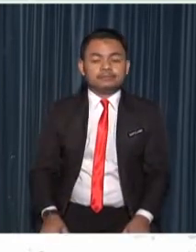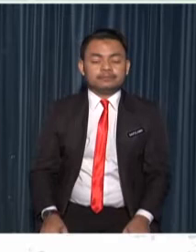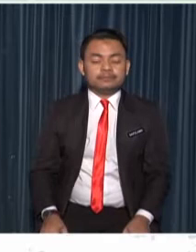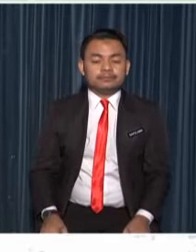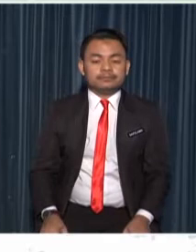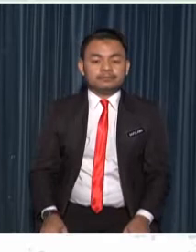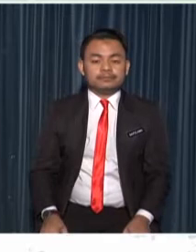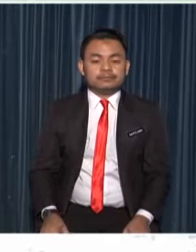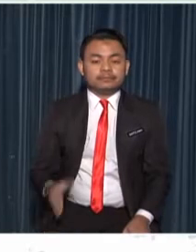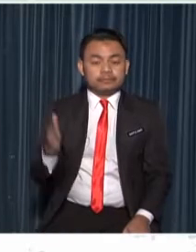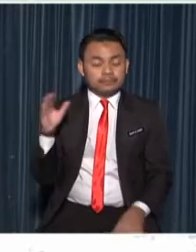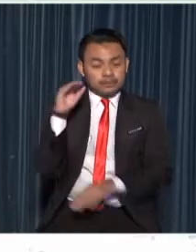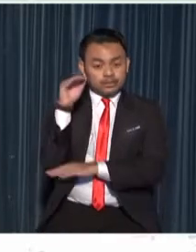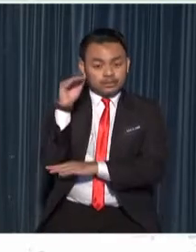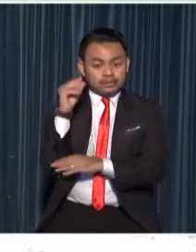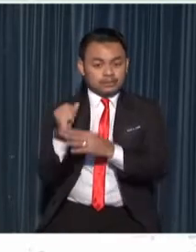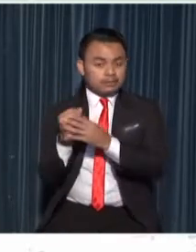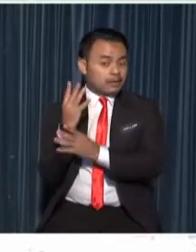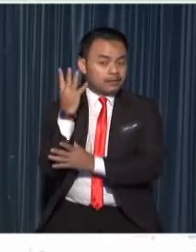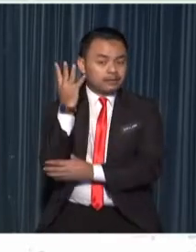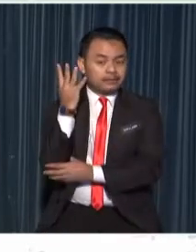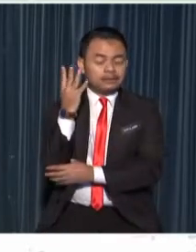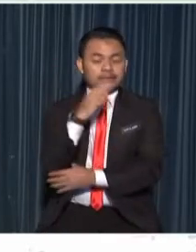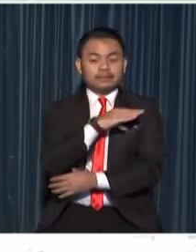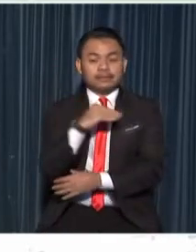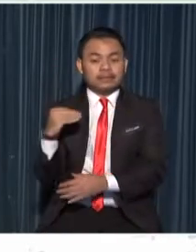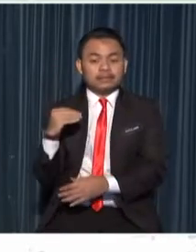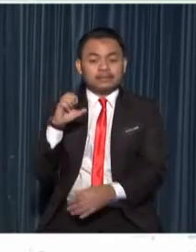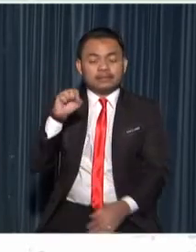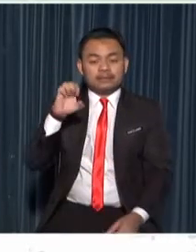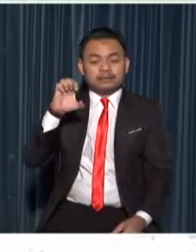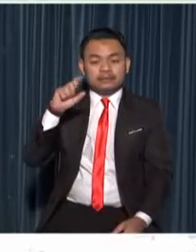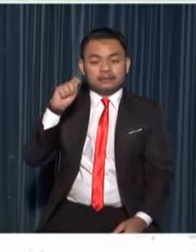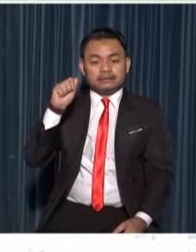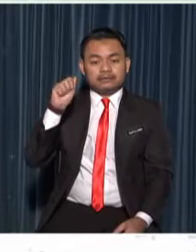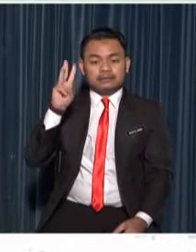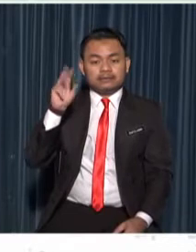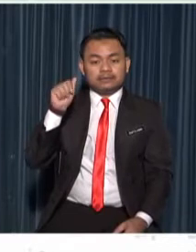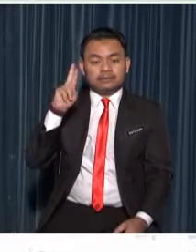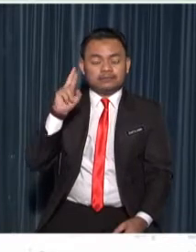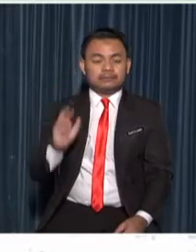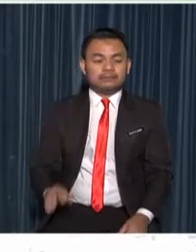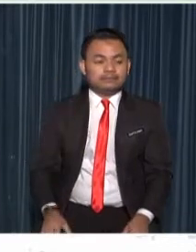the snake plant and the setawar or bryophyllum